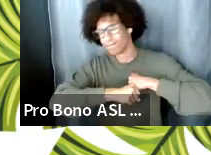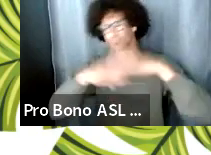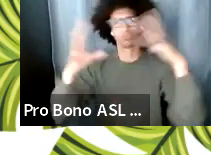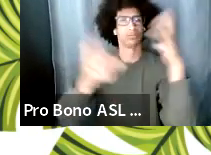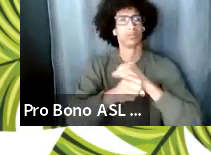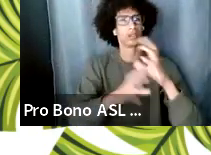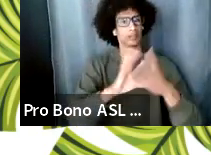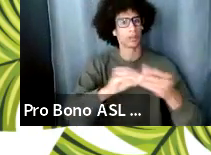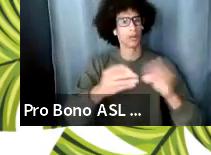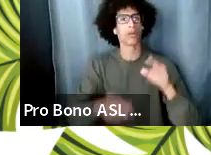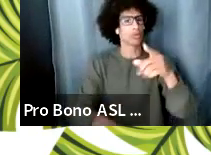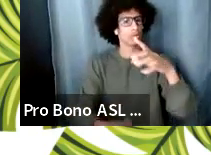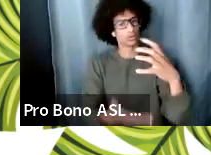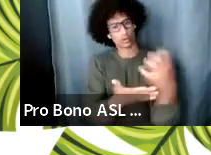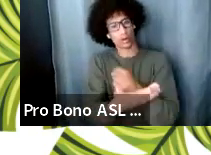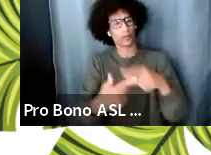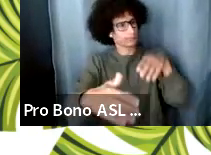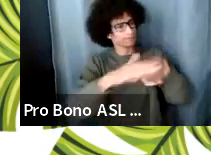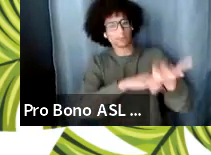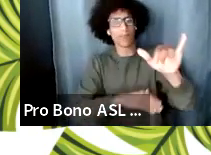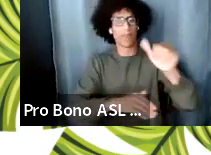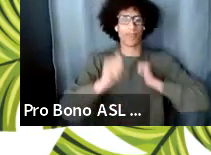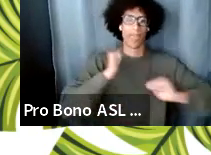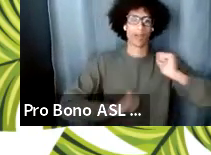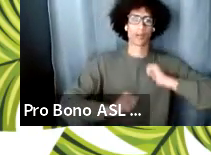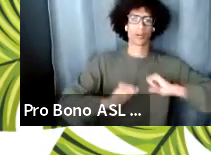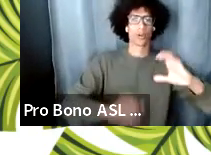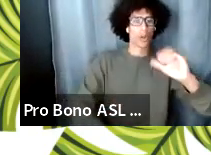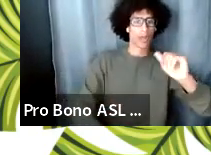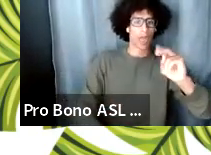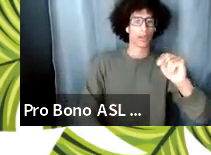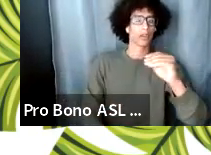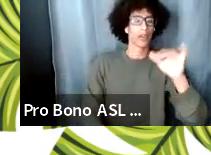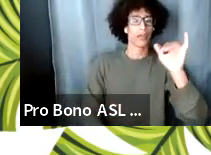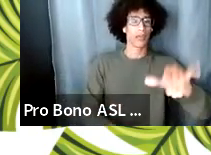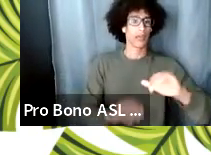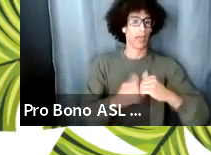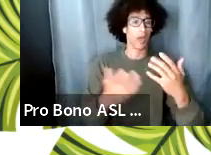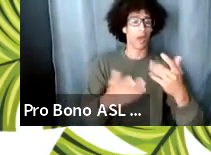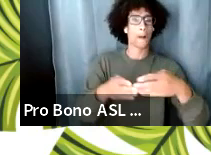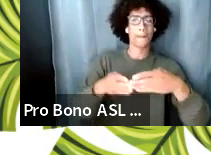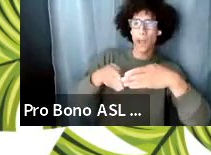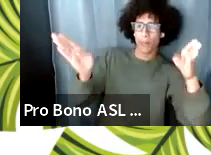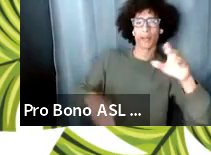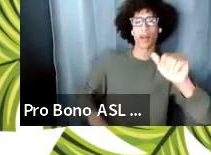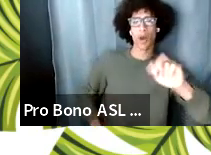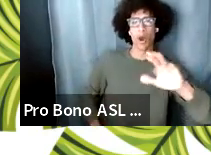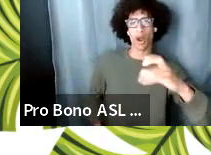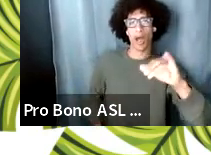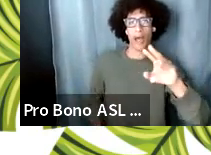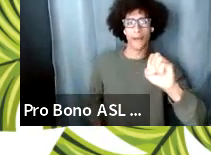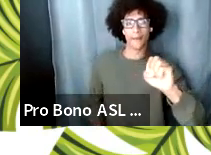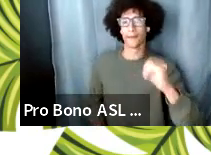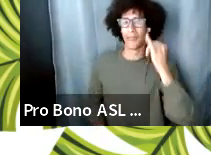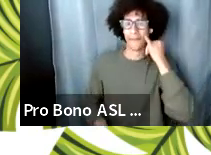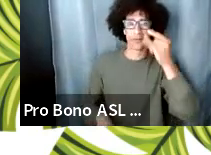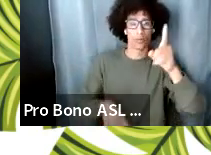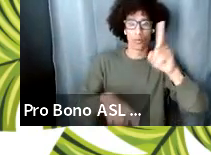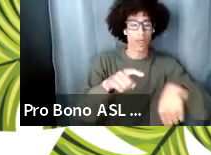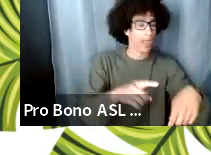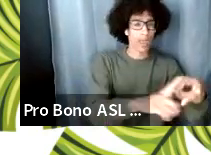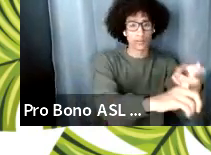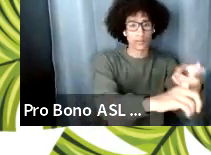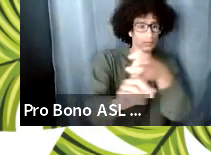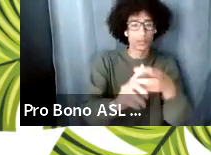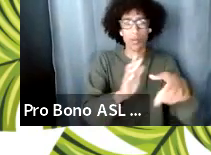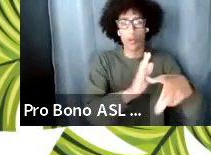theatrical canon and the way we do that is the archive the public archive make sure you're if if if you can't get reviewers to review your work get your